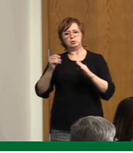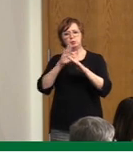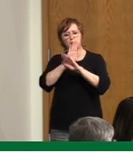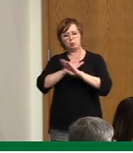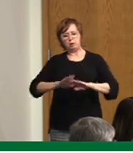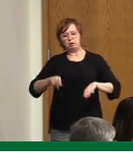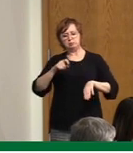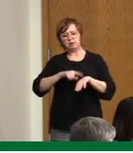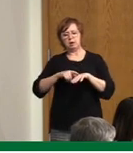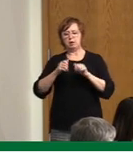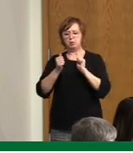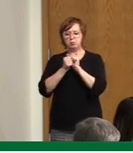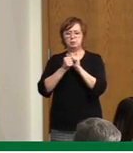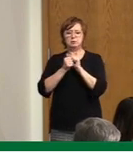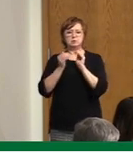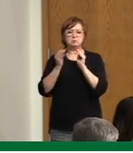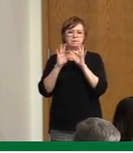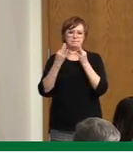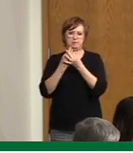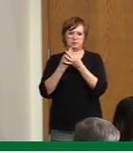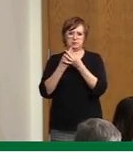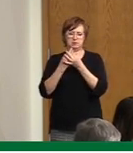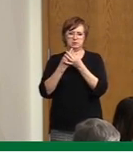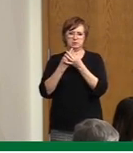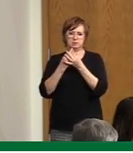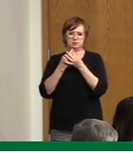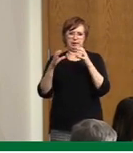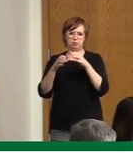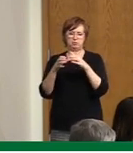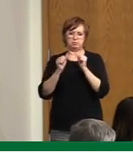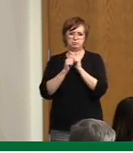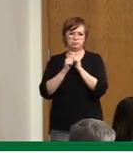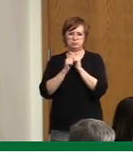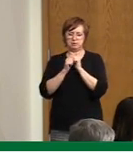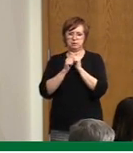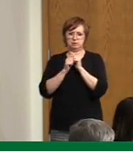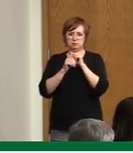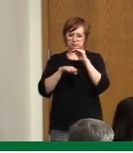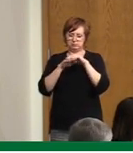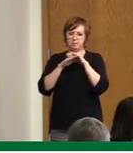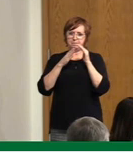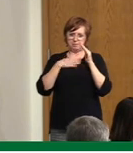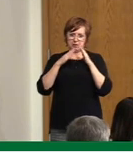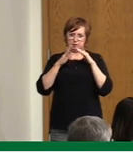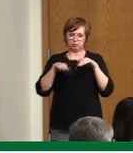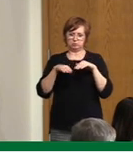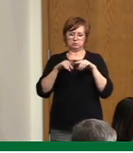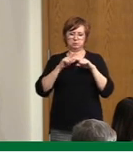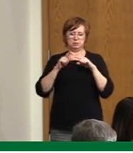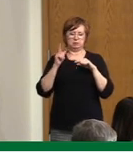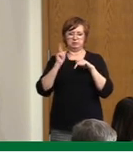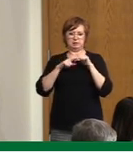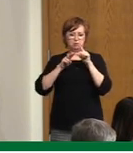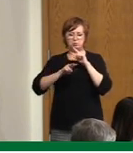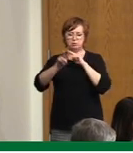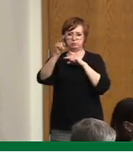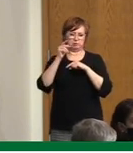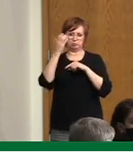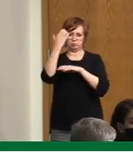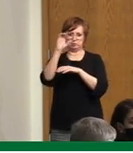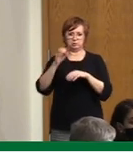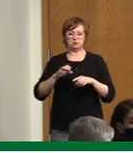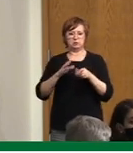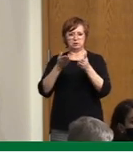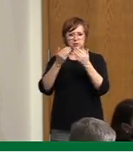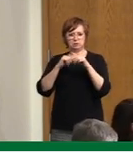households, I think at this point it's too early to say, but we do need to observe great caution. Would you contemplate an